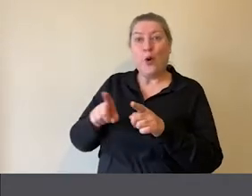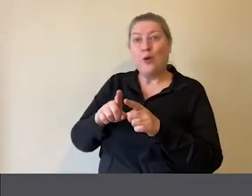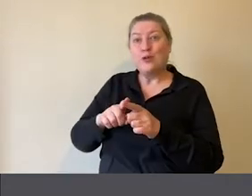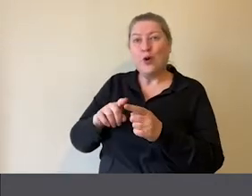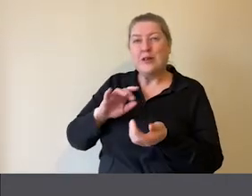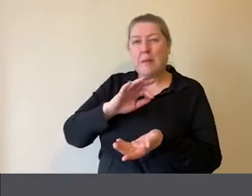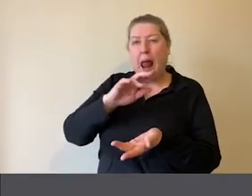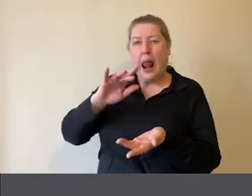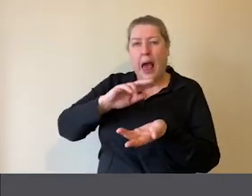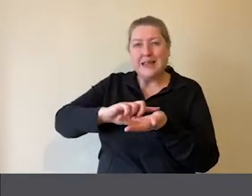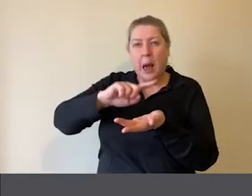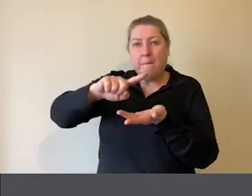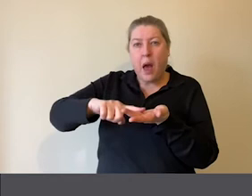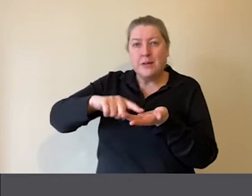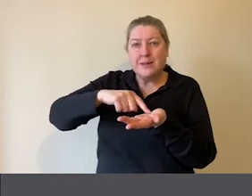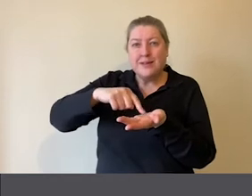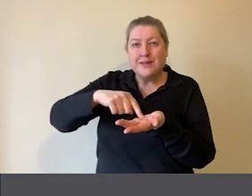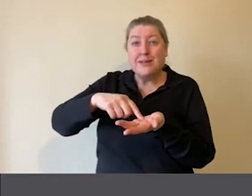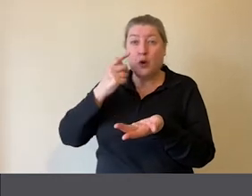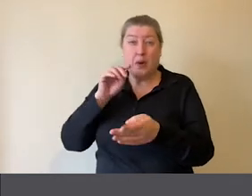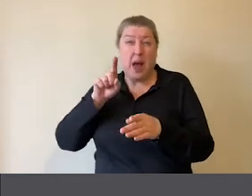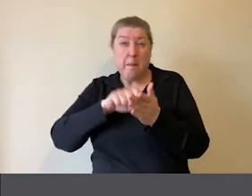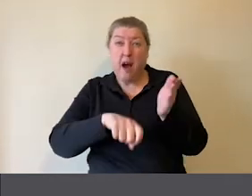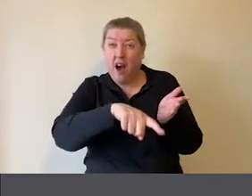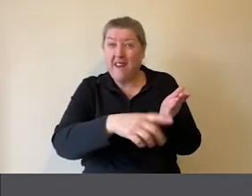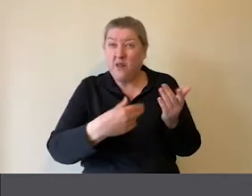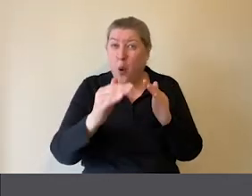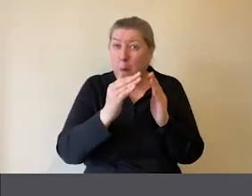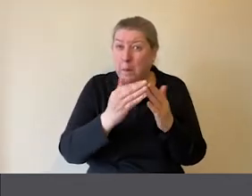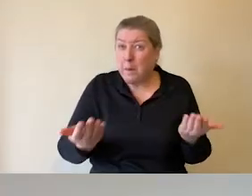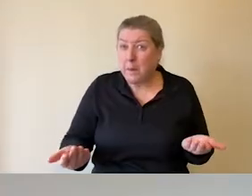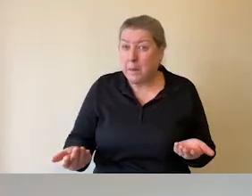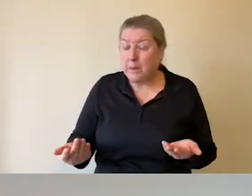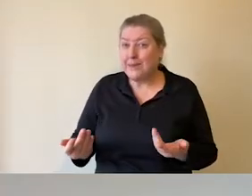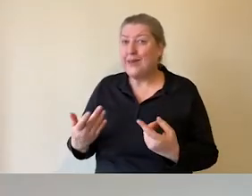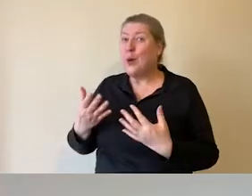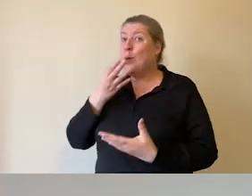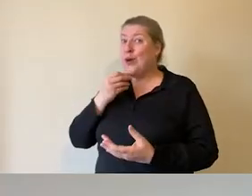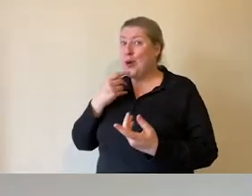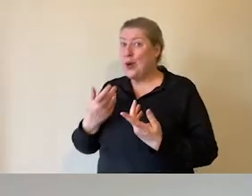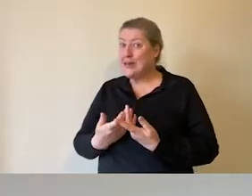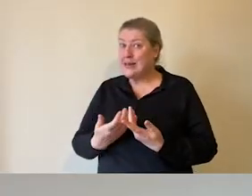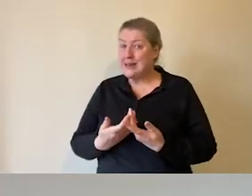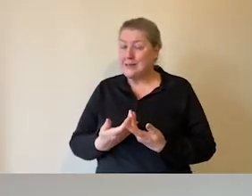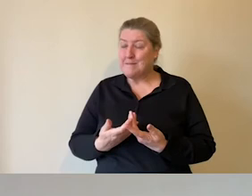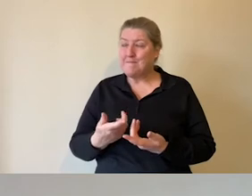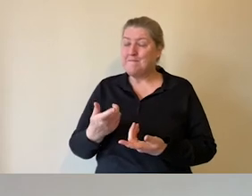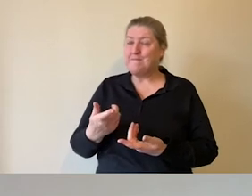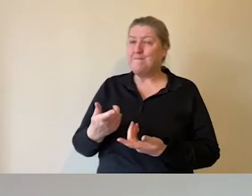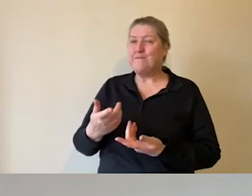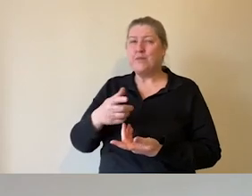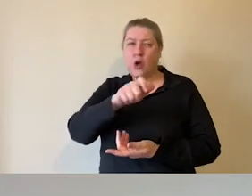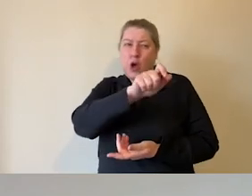buttons that you can buy to decorate your house. What we do is we use it for